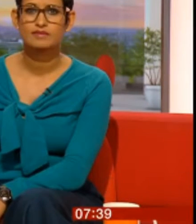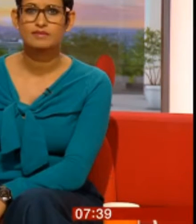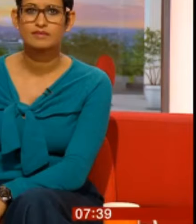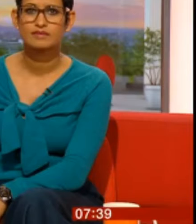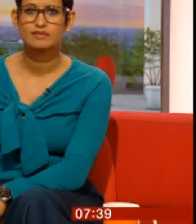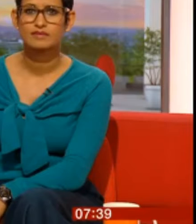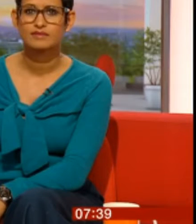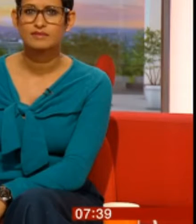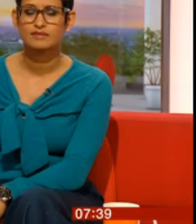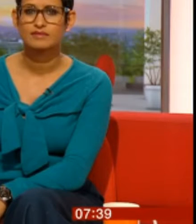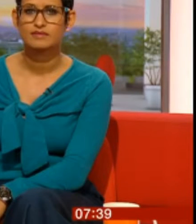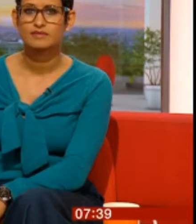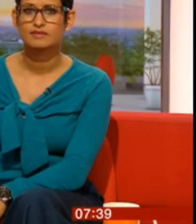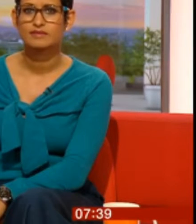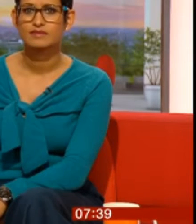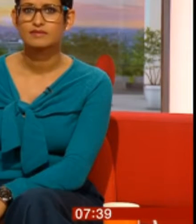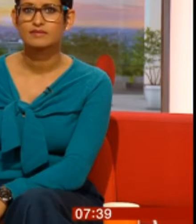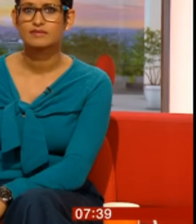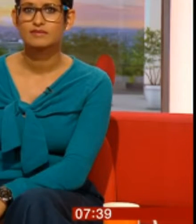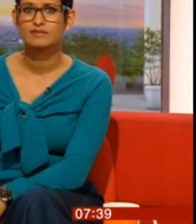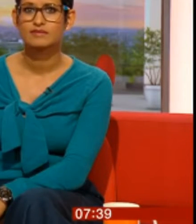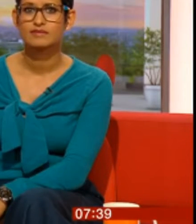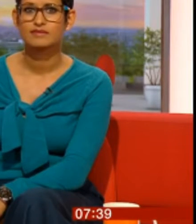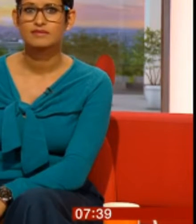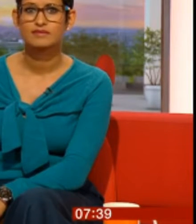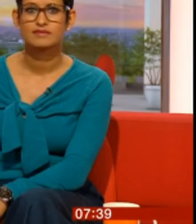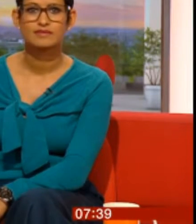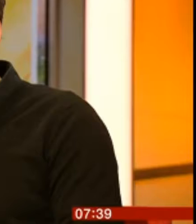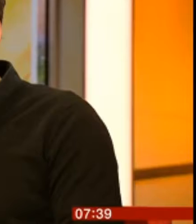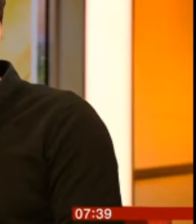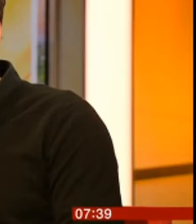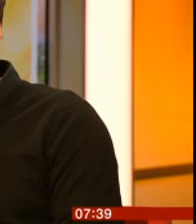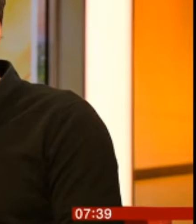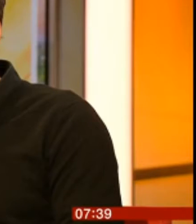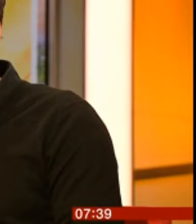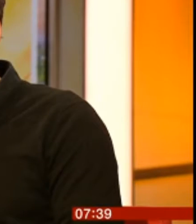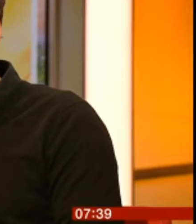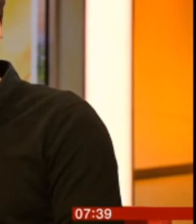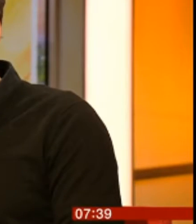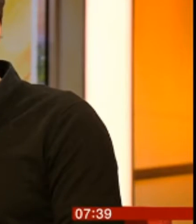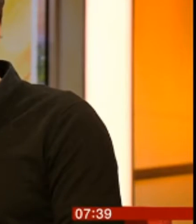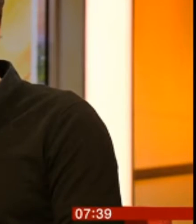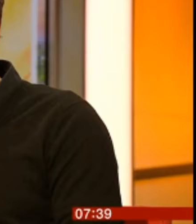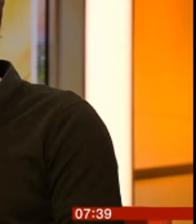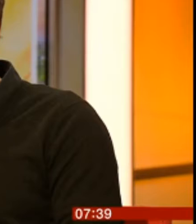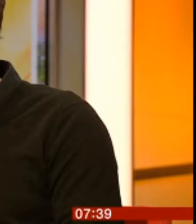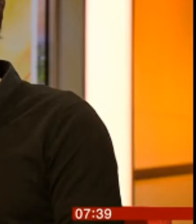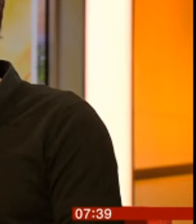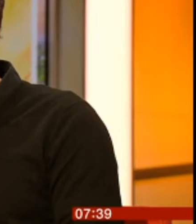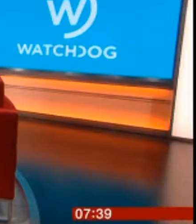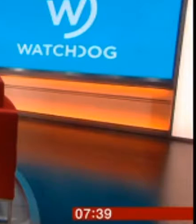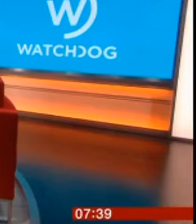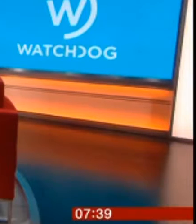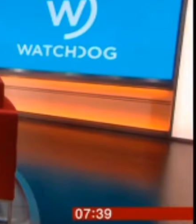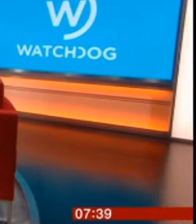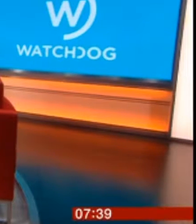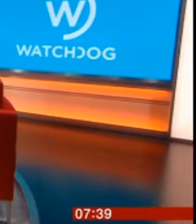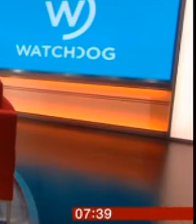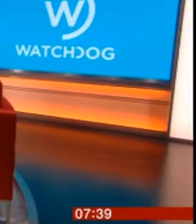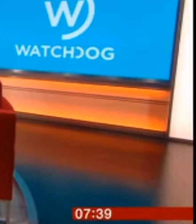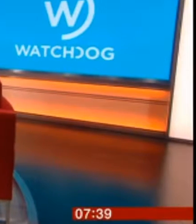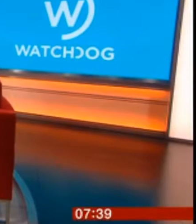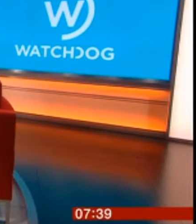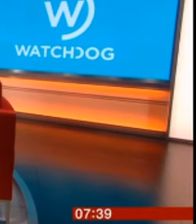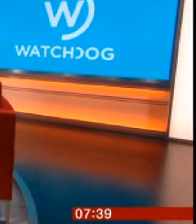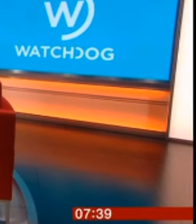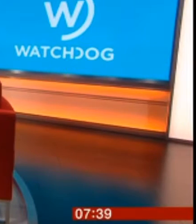of other restaurants and coffee shops which are still getting it wrong. Presenter Matt Hallwright is here with us now. Morning. Morning. I mean, first thing to say is,